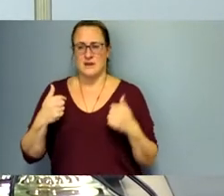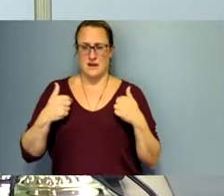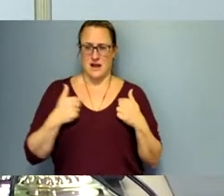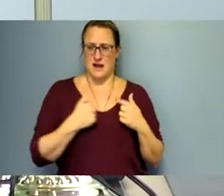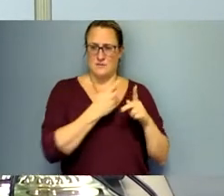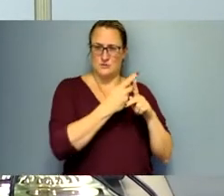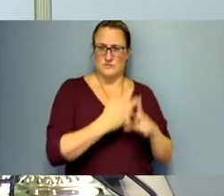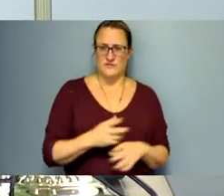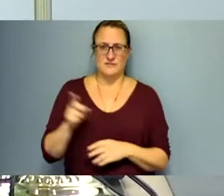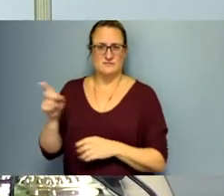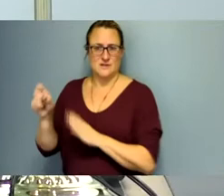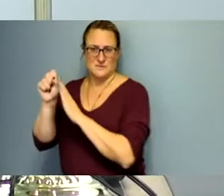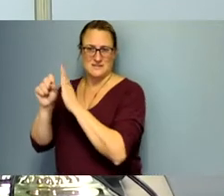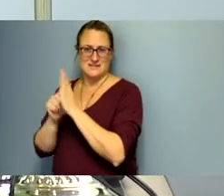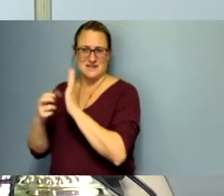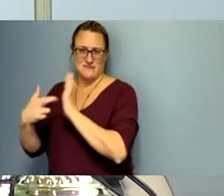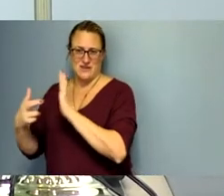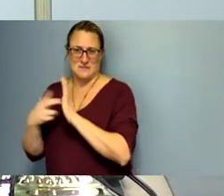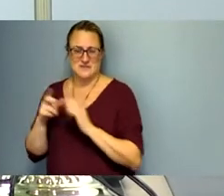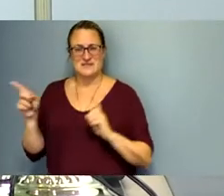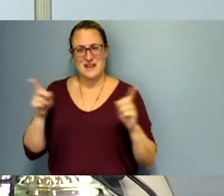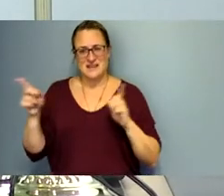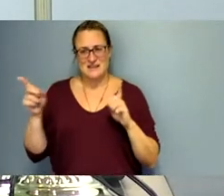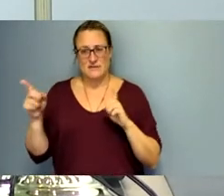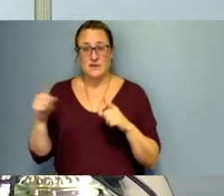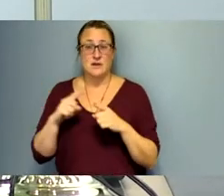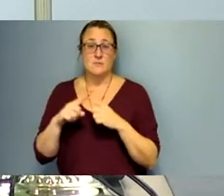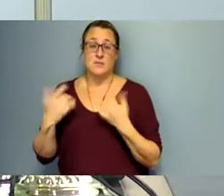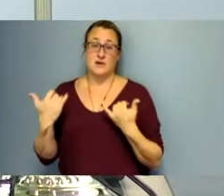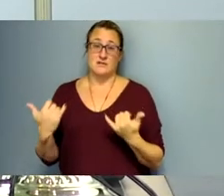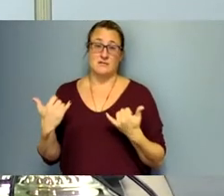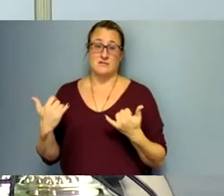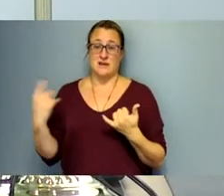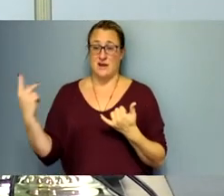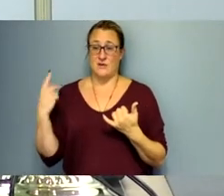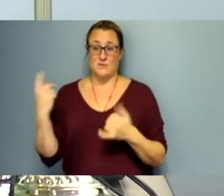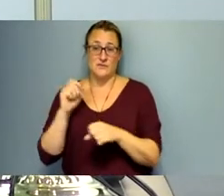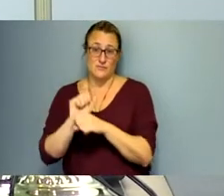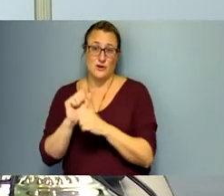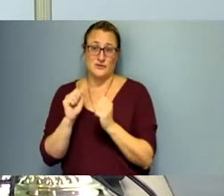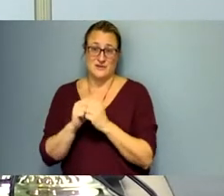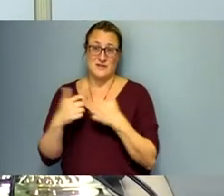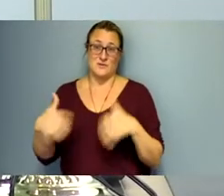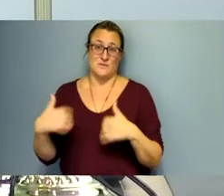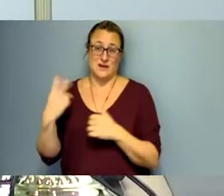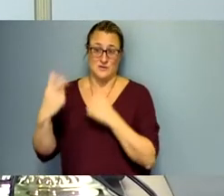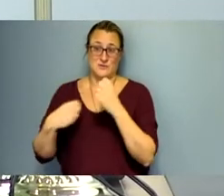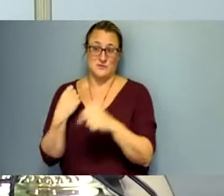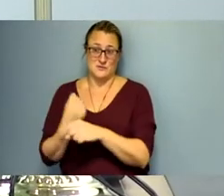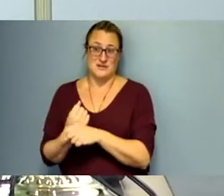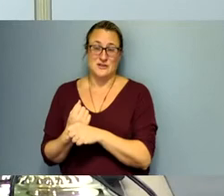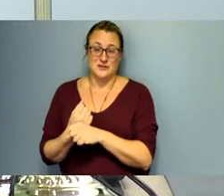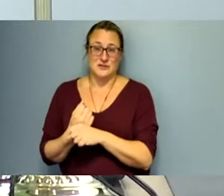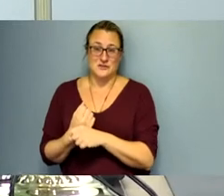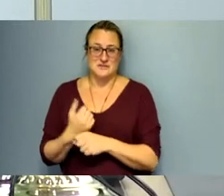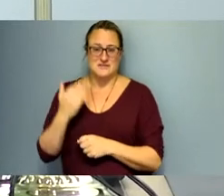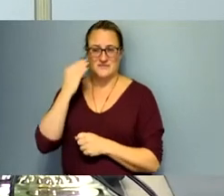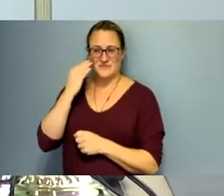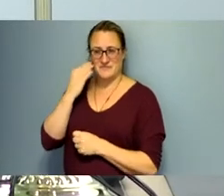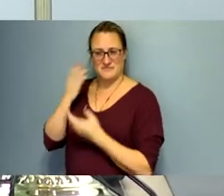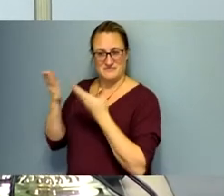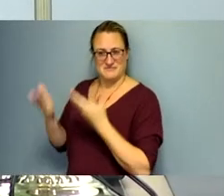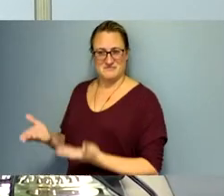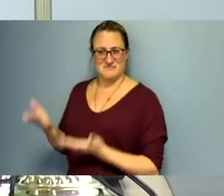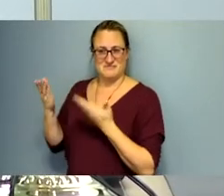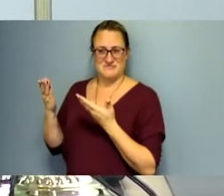um having you know obviously worked with him very closely the past two years i know what kind of human being he